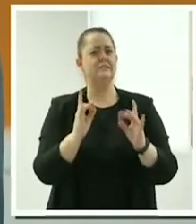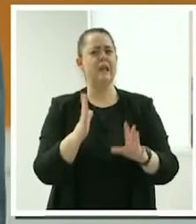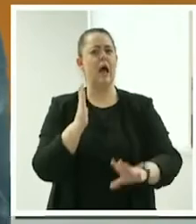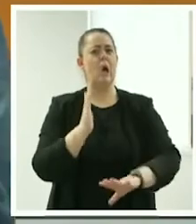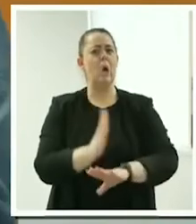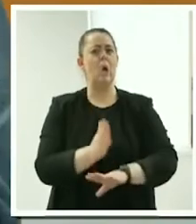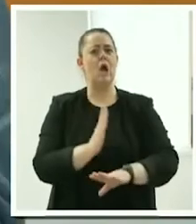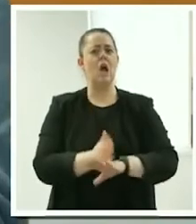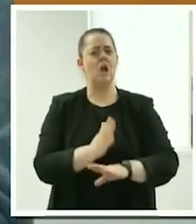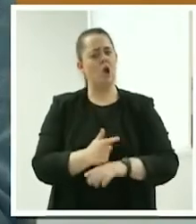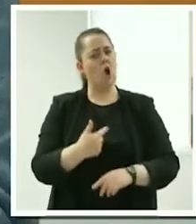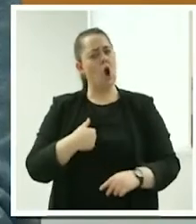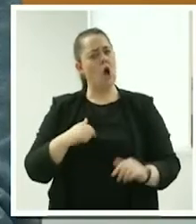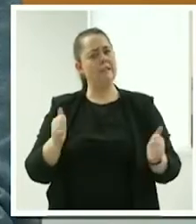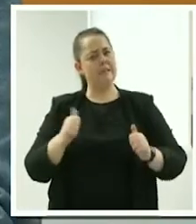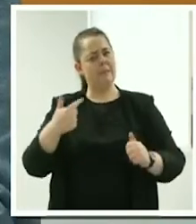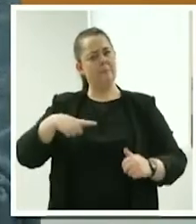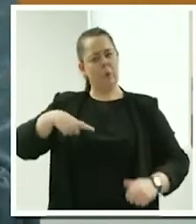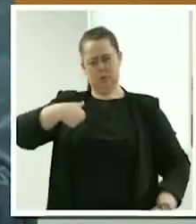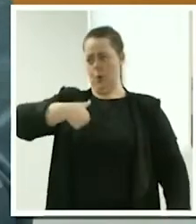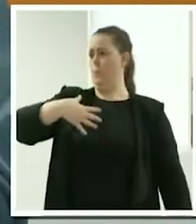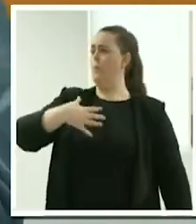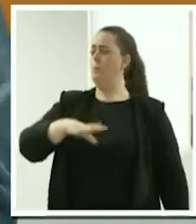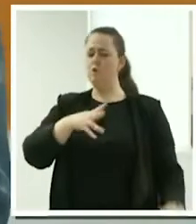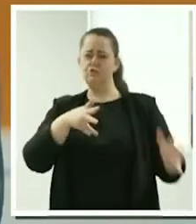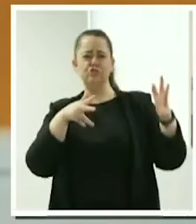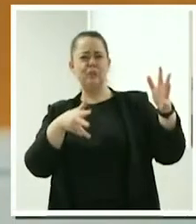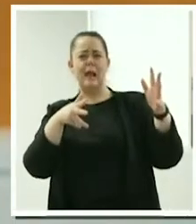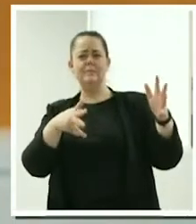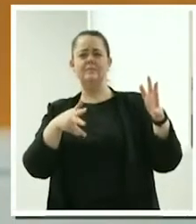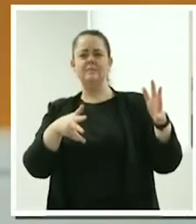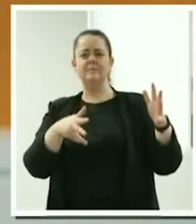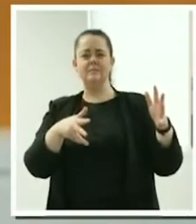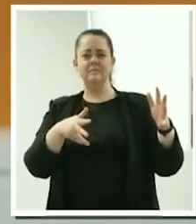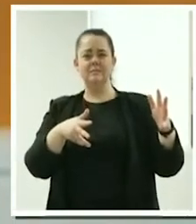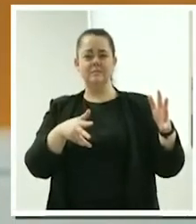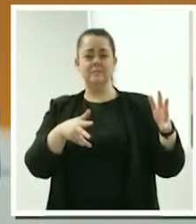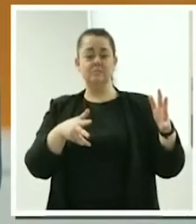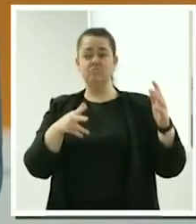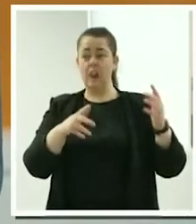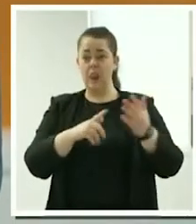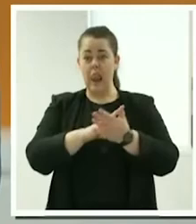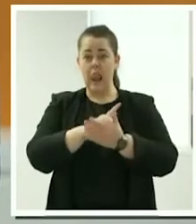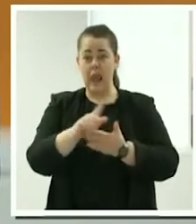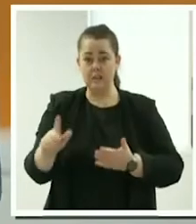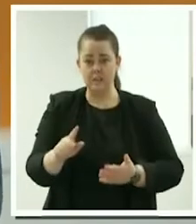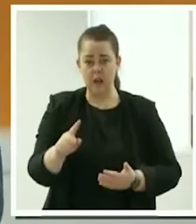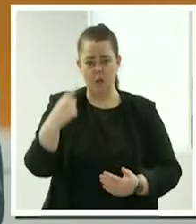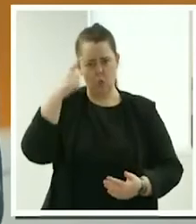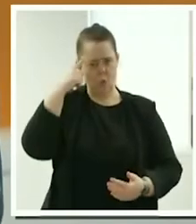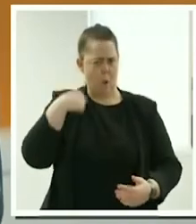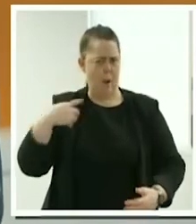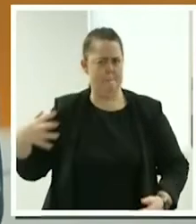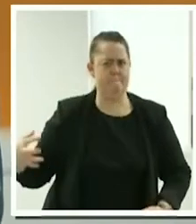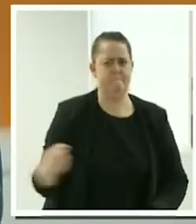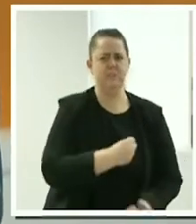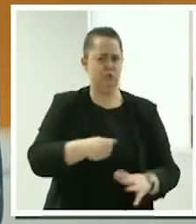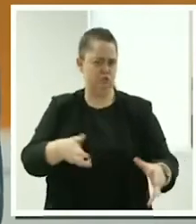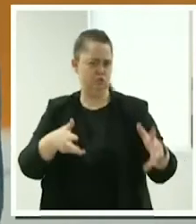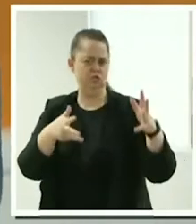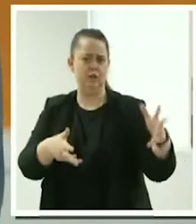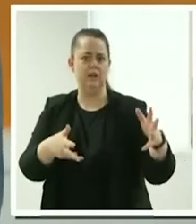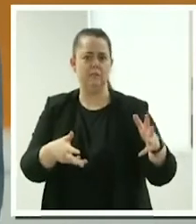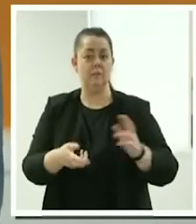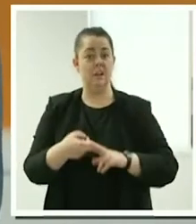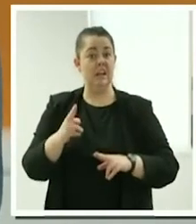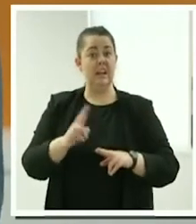to but then it was expected of me and then if I didn't do them then the family was